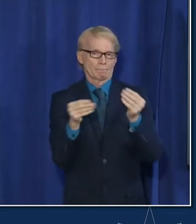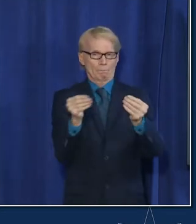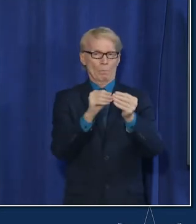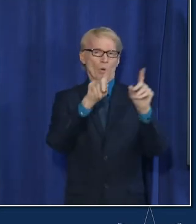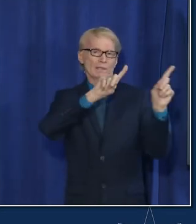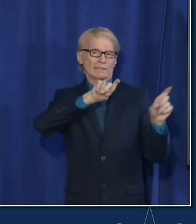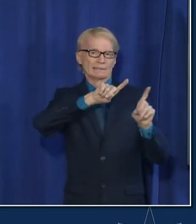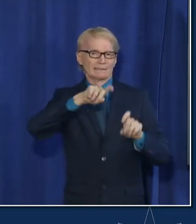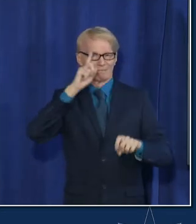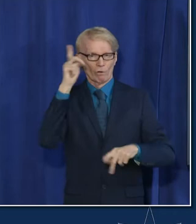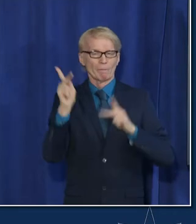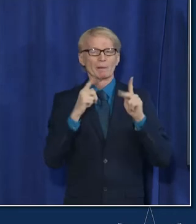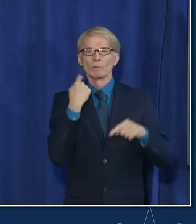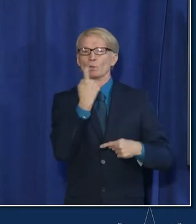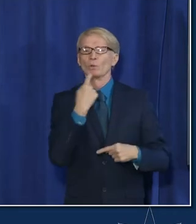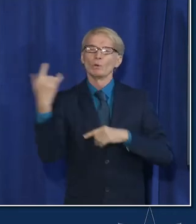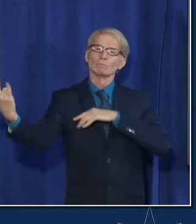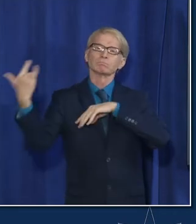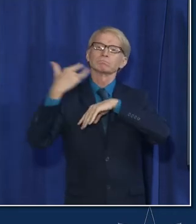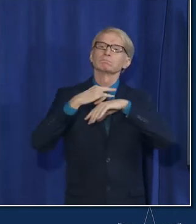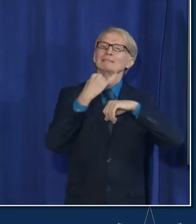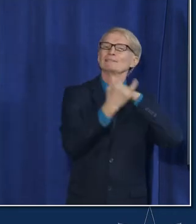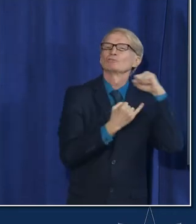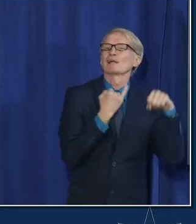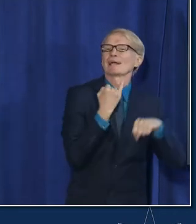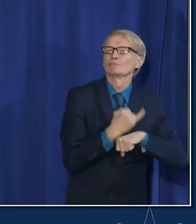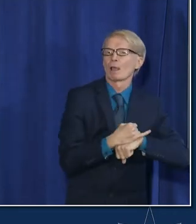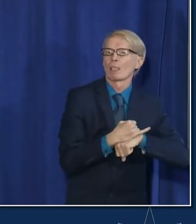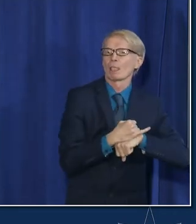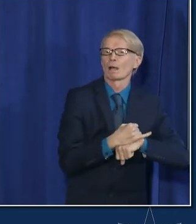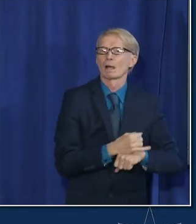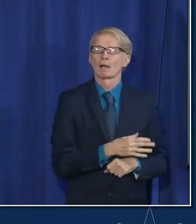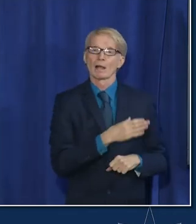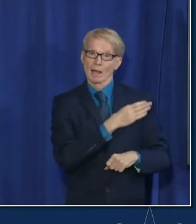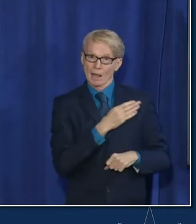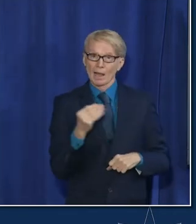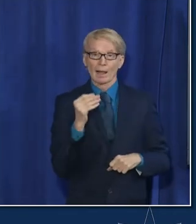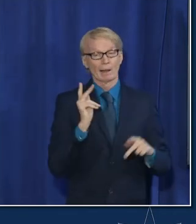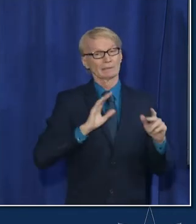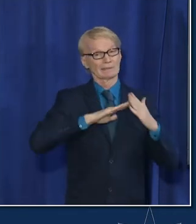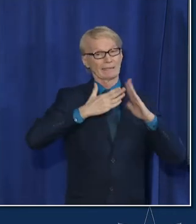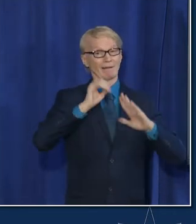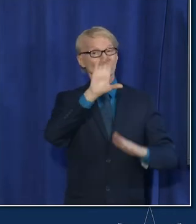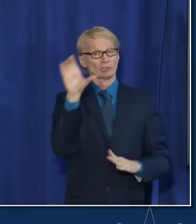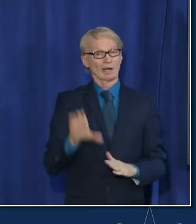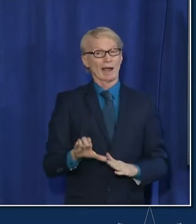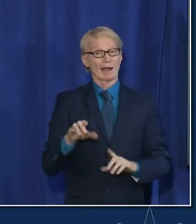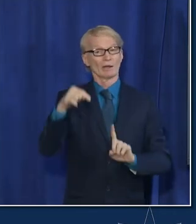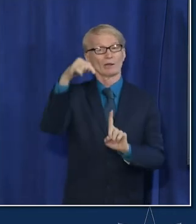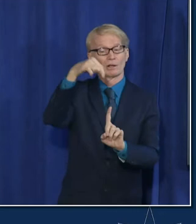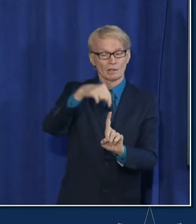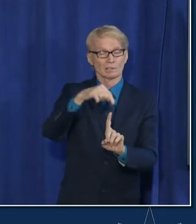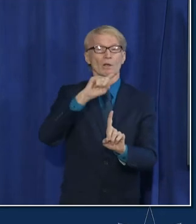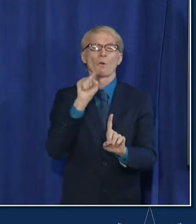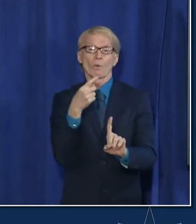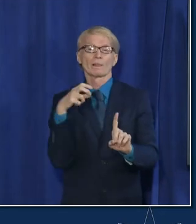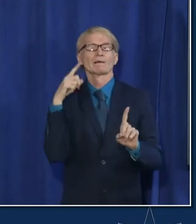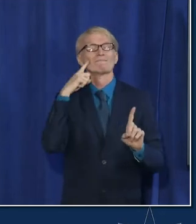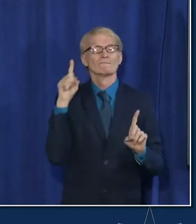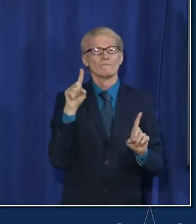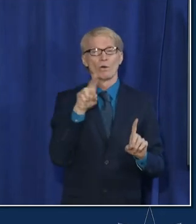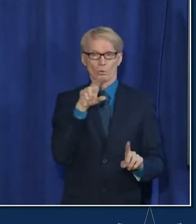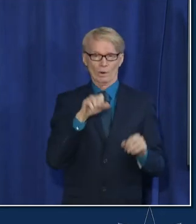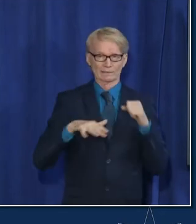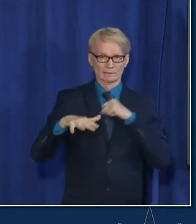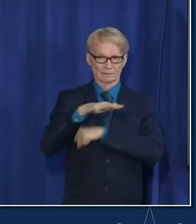requirements for international travelers coming uh as a reminder the city of chicago's travel advisory is only for domestic travel